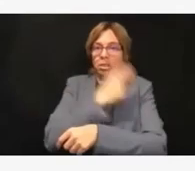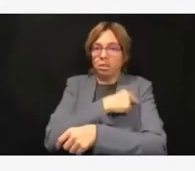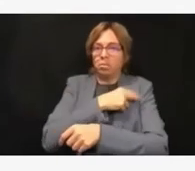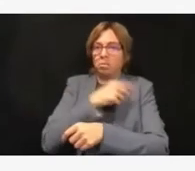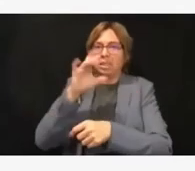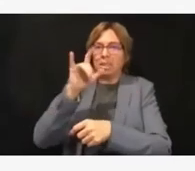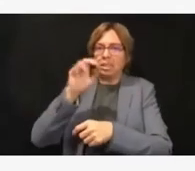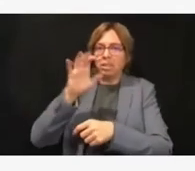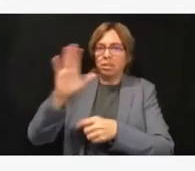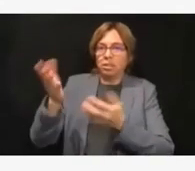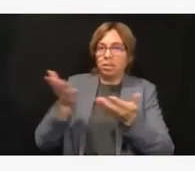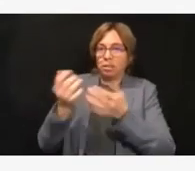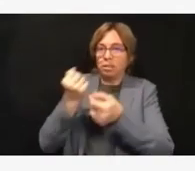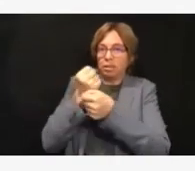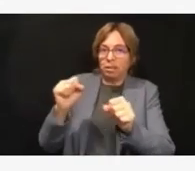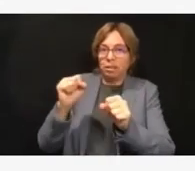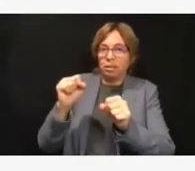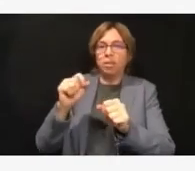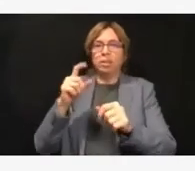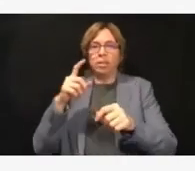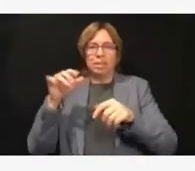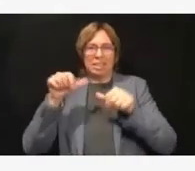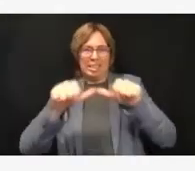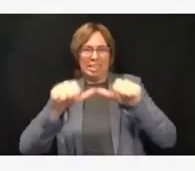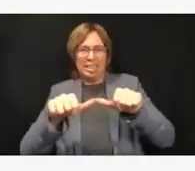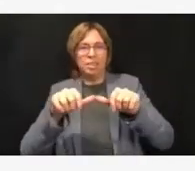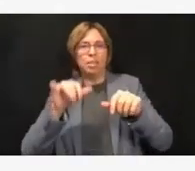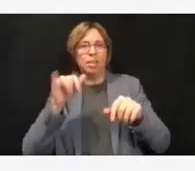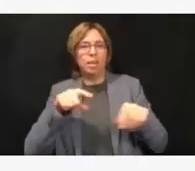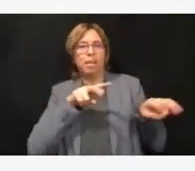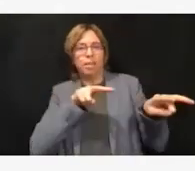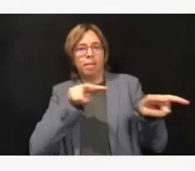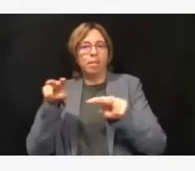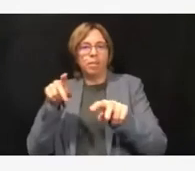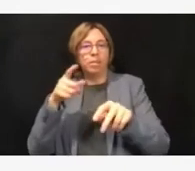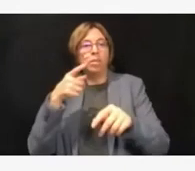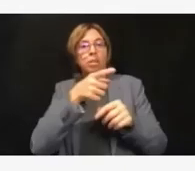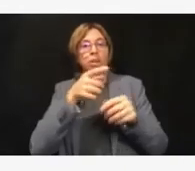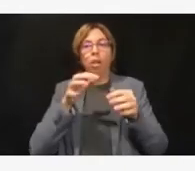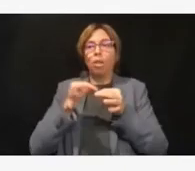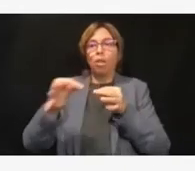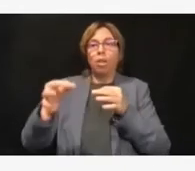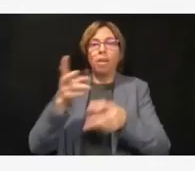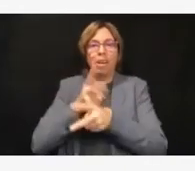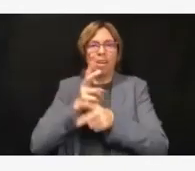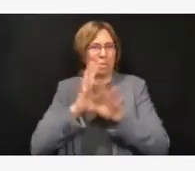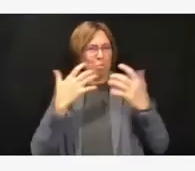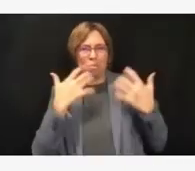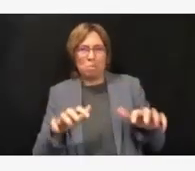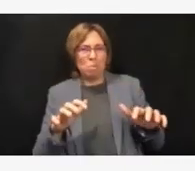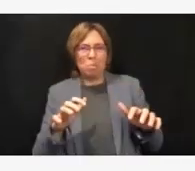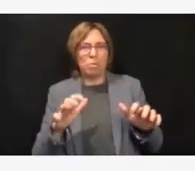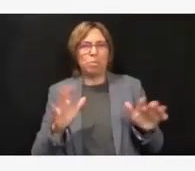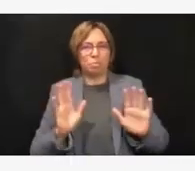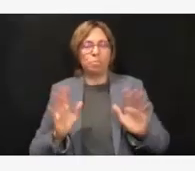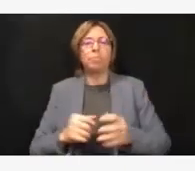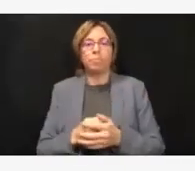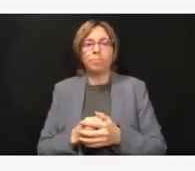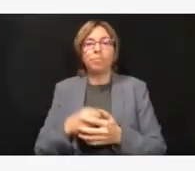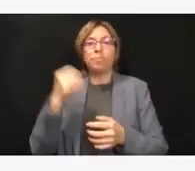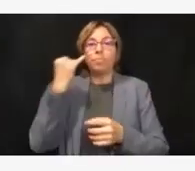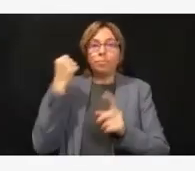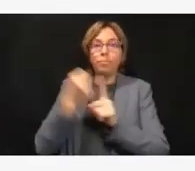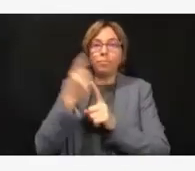delay your care. It's heartbreaking to us if somebody had something that they could have been prevented and they didn't come in for a heart